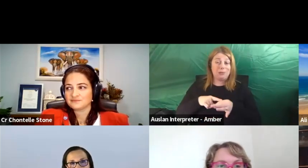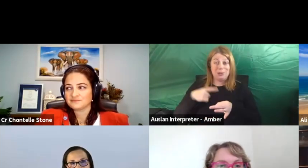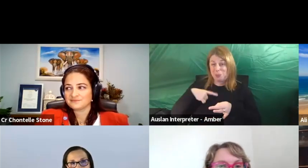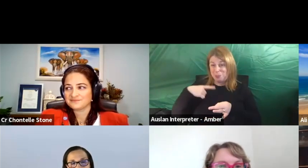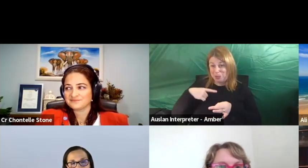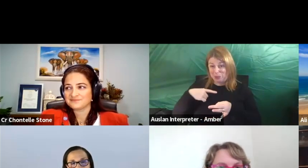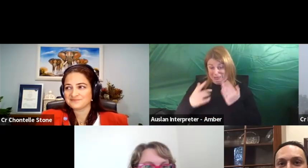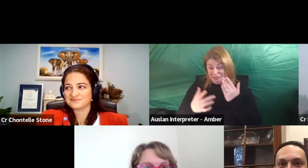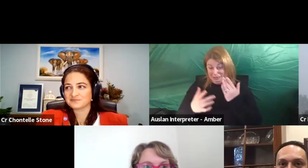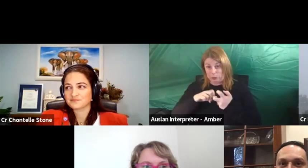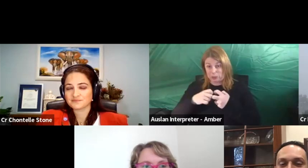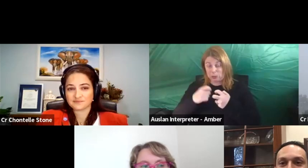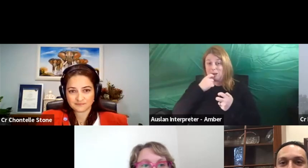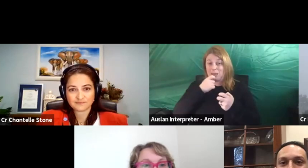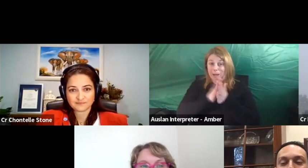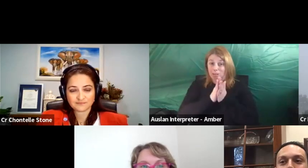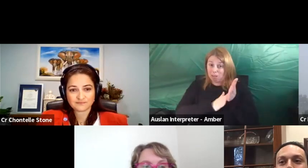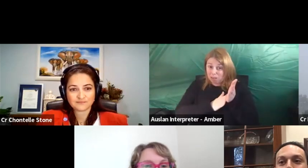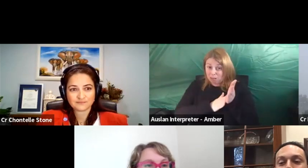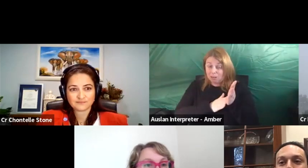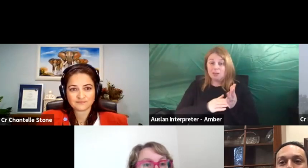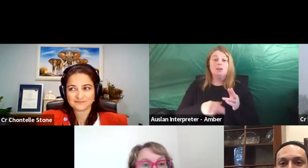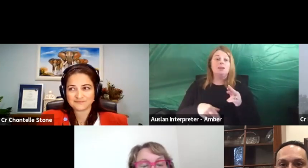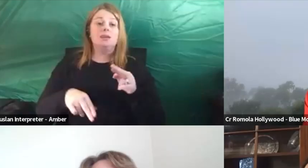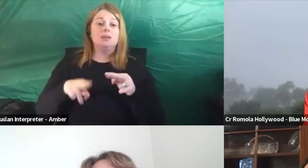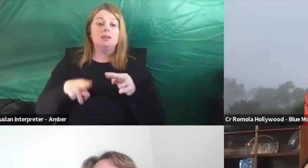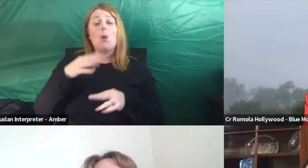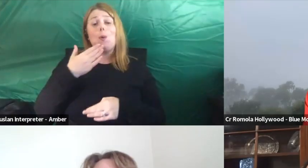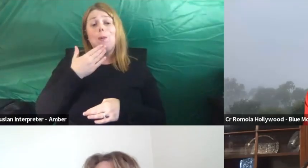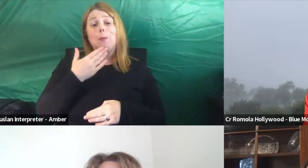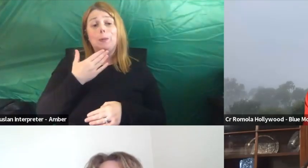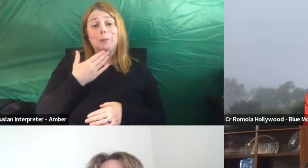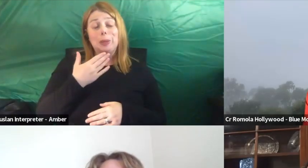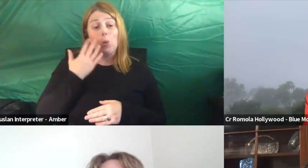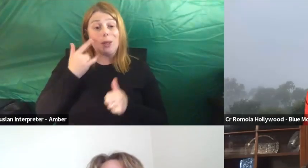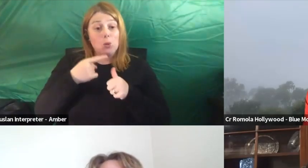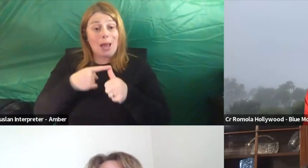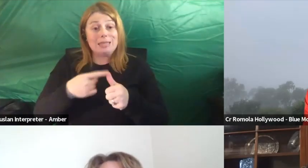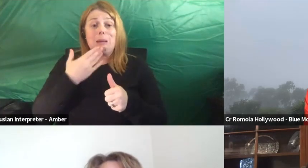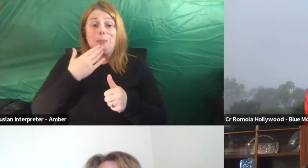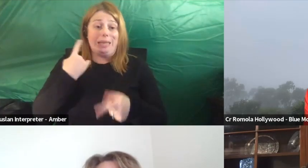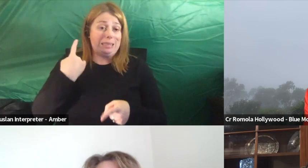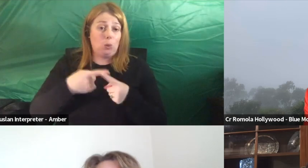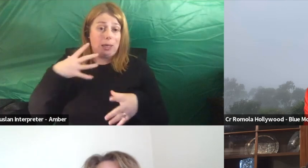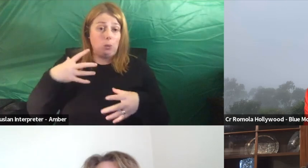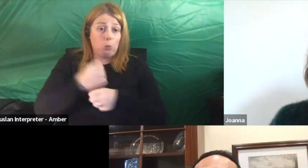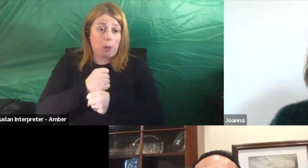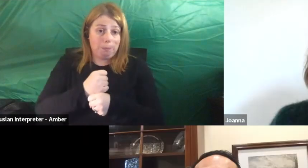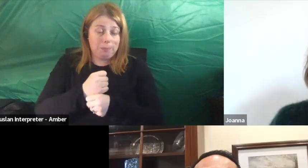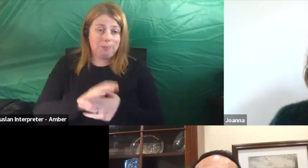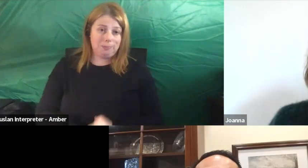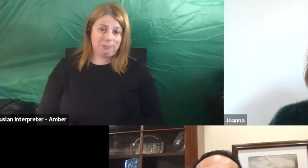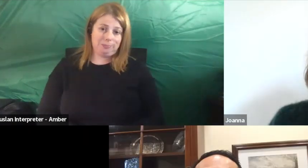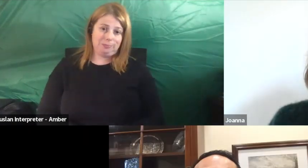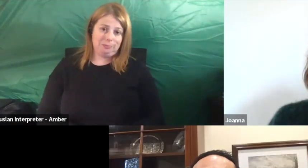little behind time. So just flagging, if you can keep your answers to a couple of minutes, it means that we then have some time for those in attendance today to